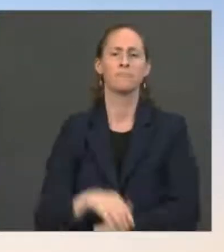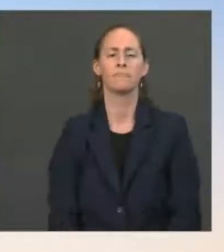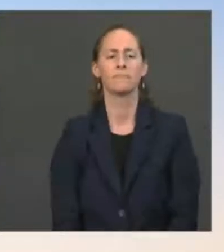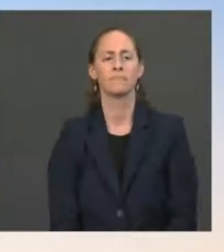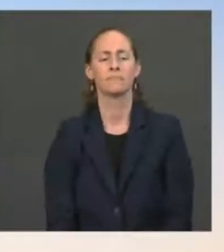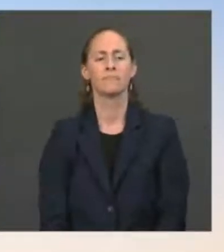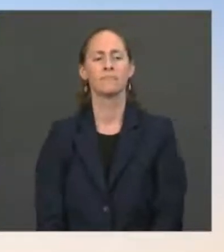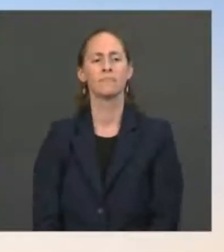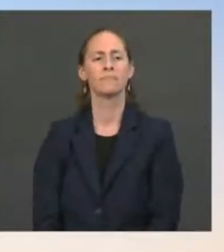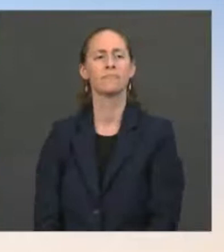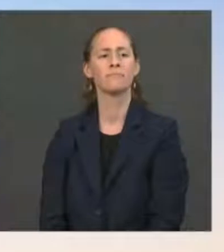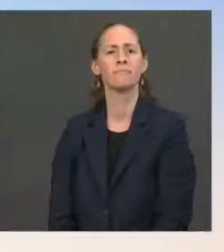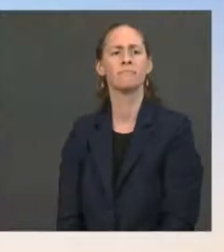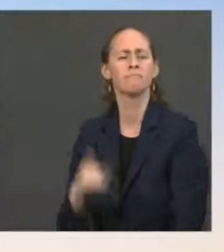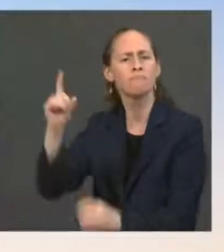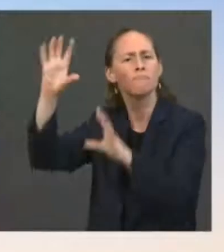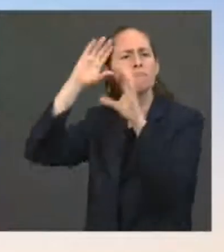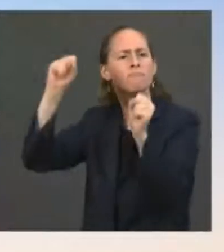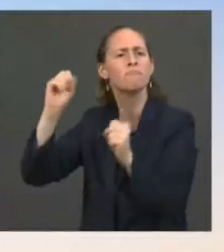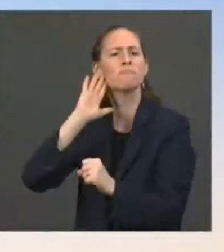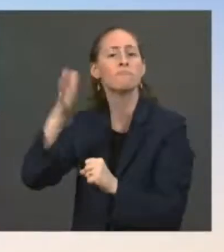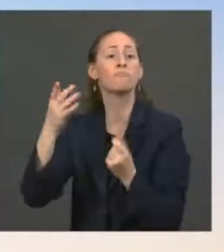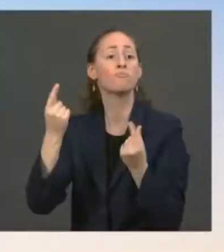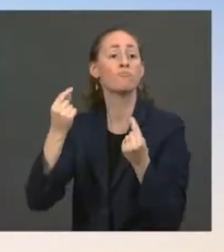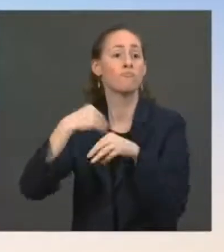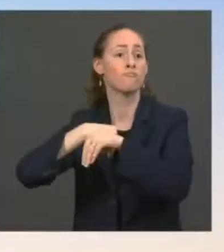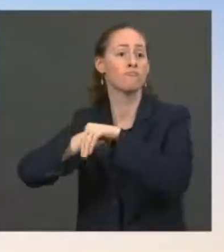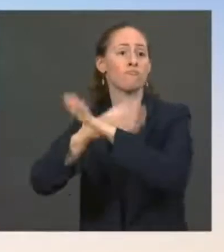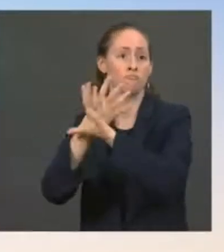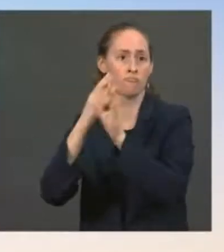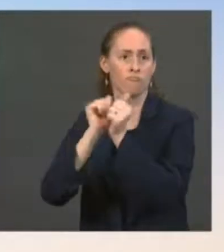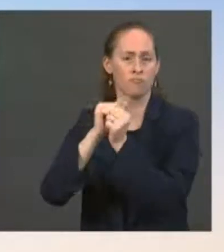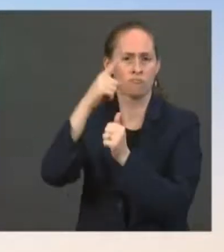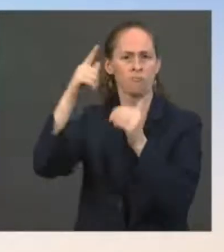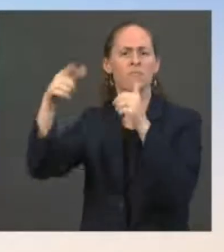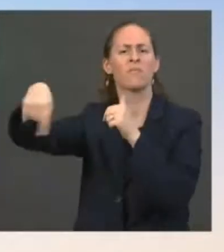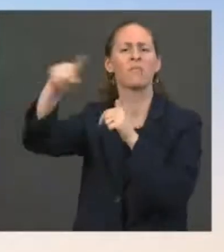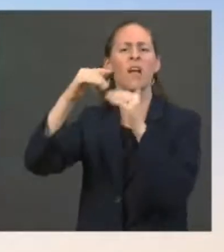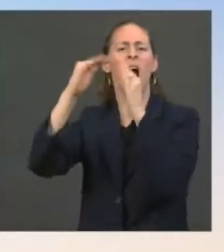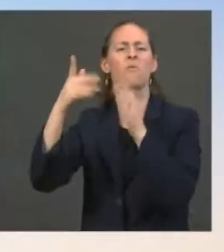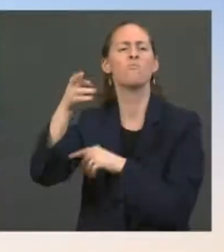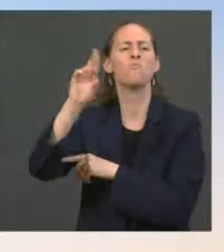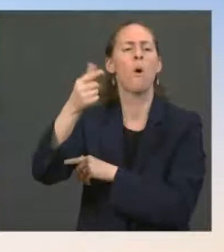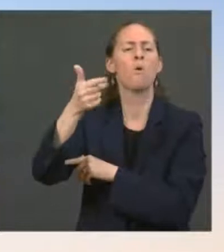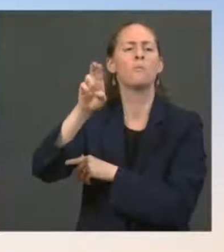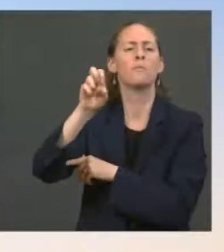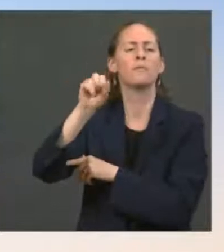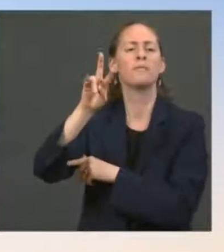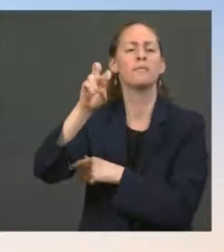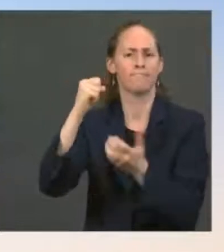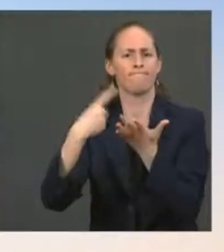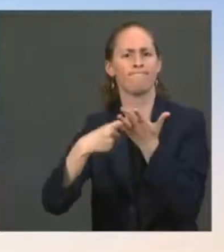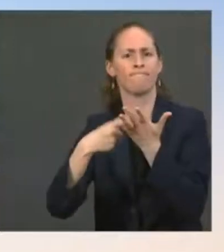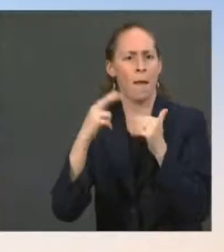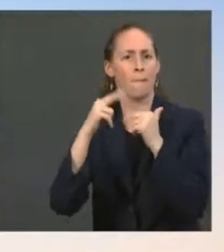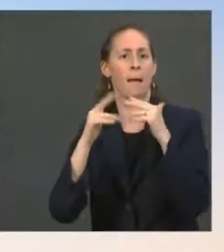President's going to have a virtual meeting with House progressives to talk about how this Build Back Better package is now going to be smaller than $3.5 trillion.